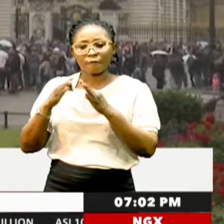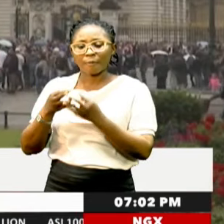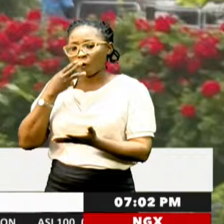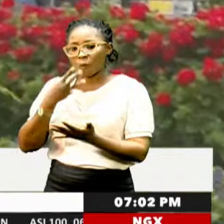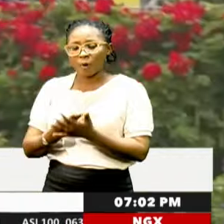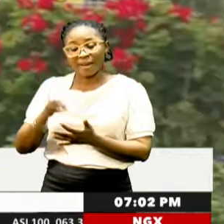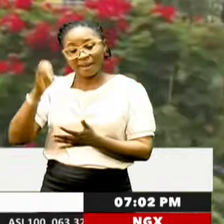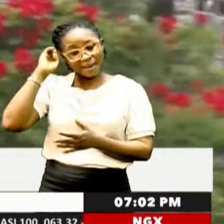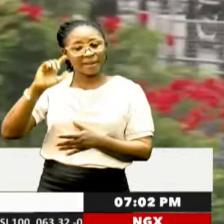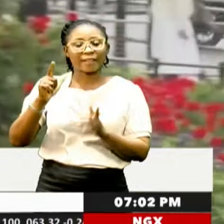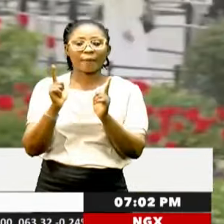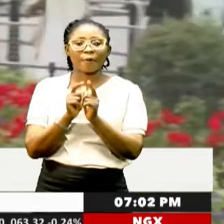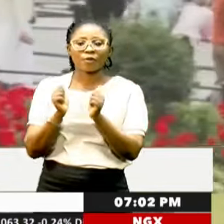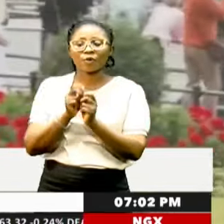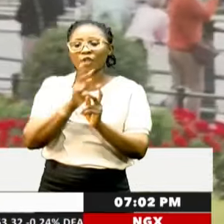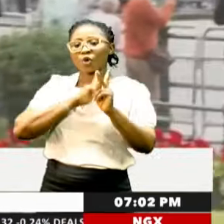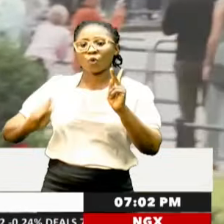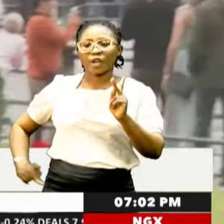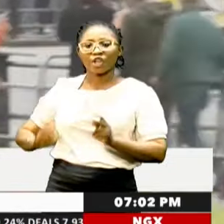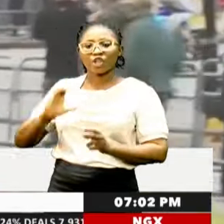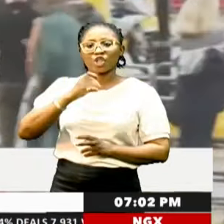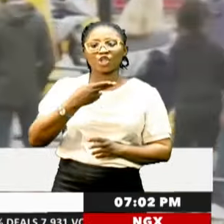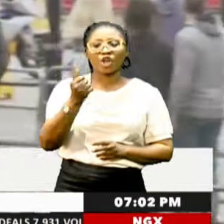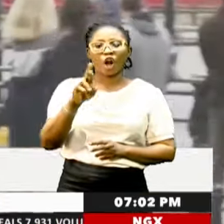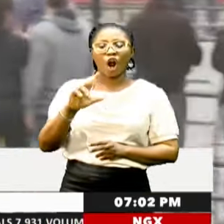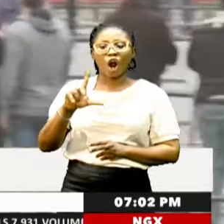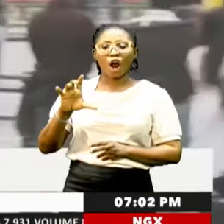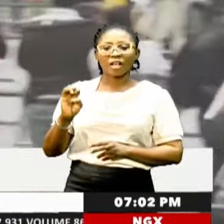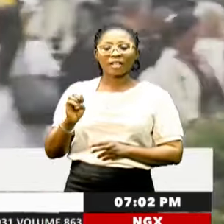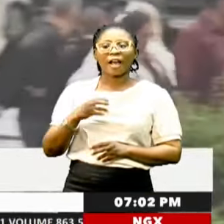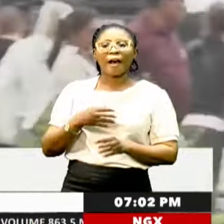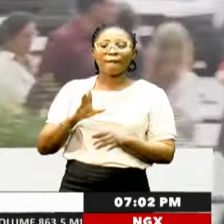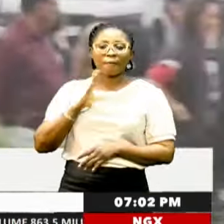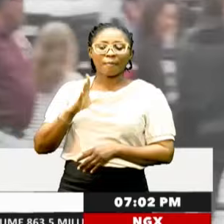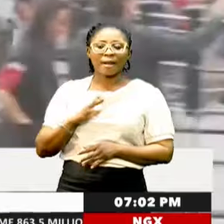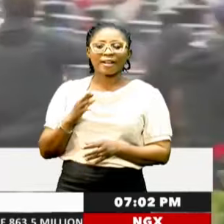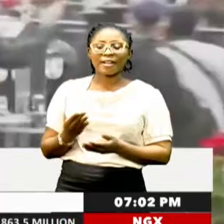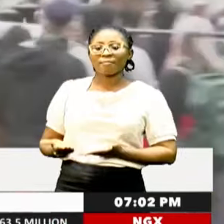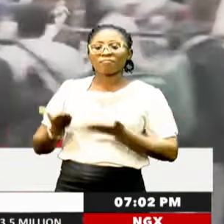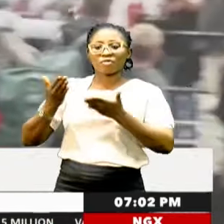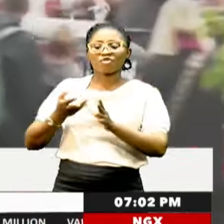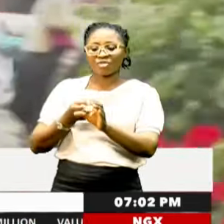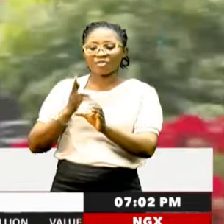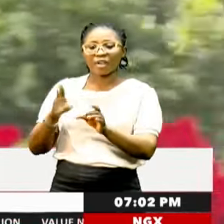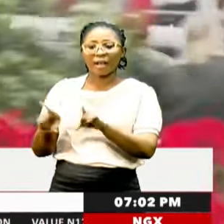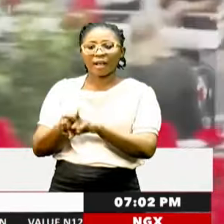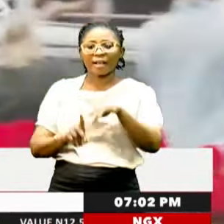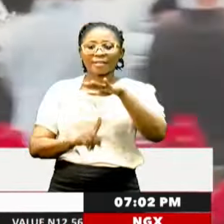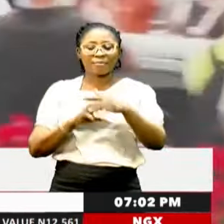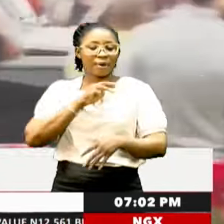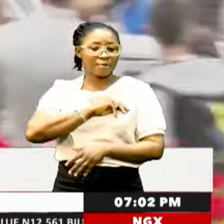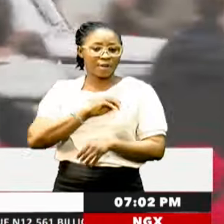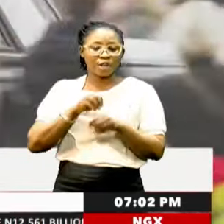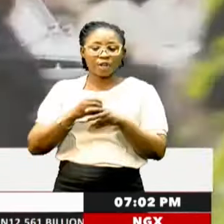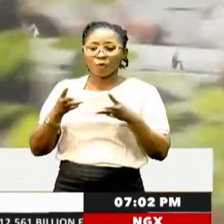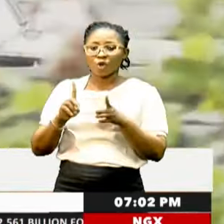He later met with King Charles III and formally tendered his resignation as Prime Minister. And in a swift move to